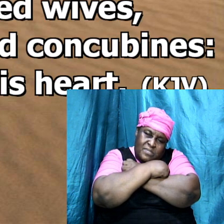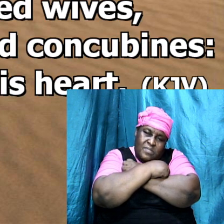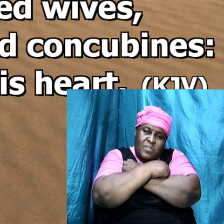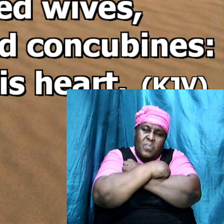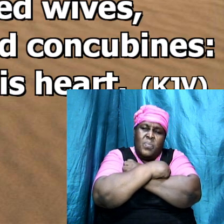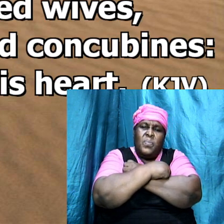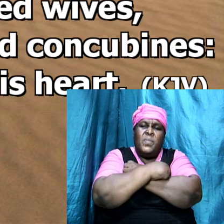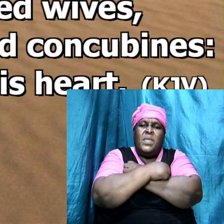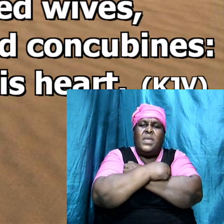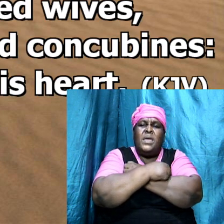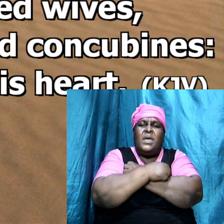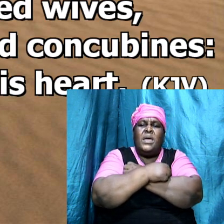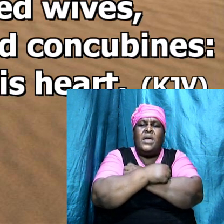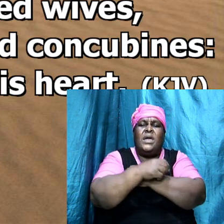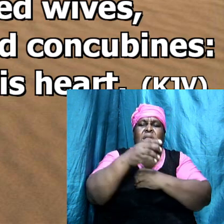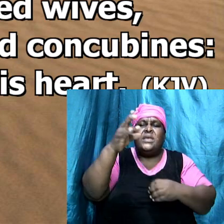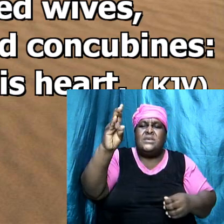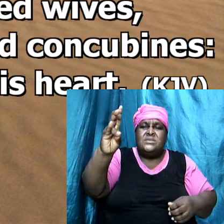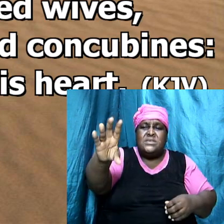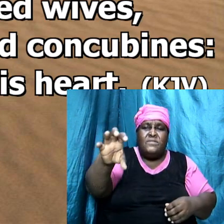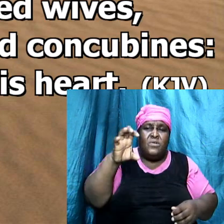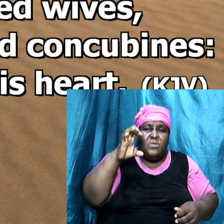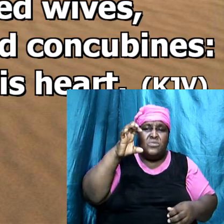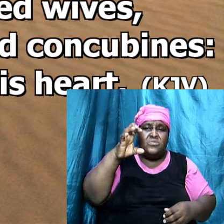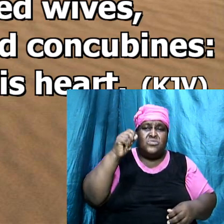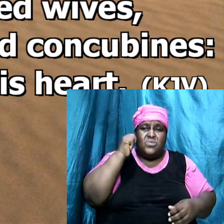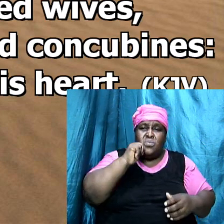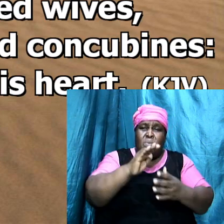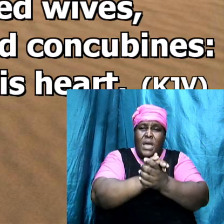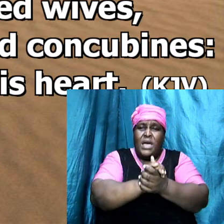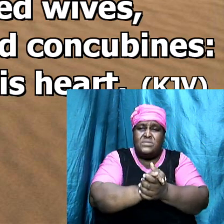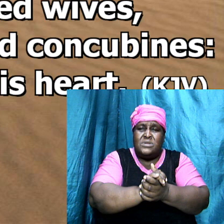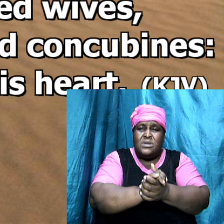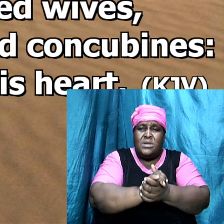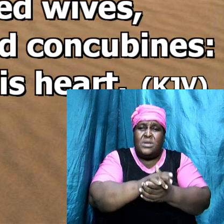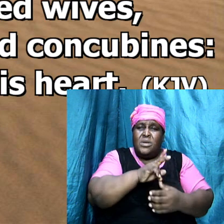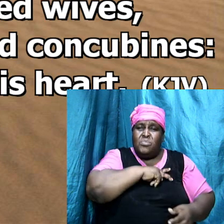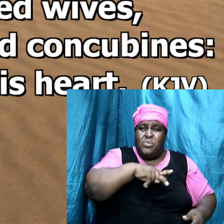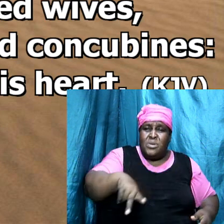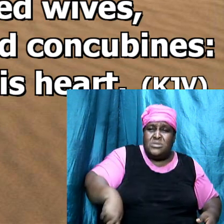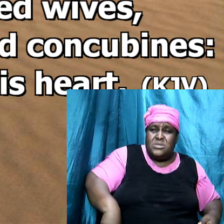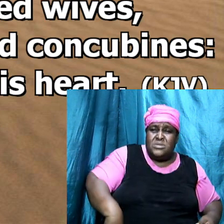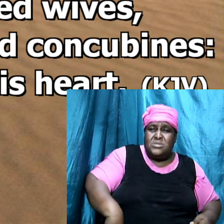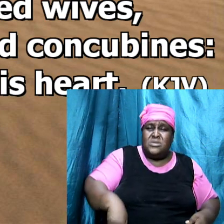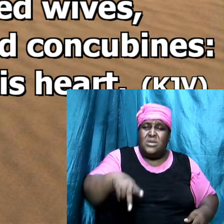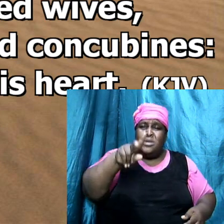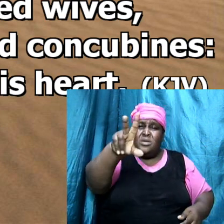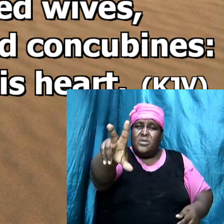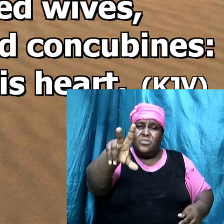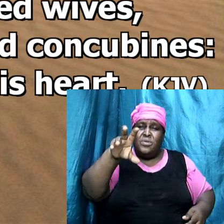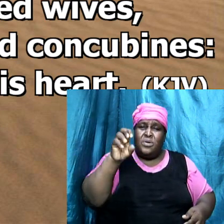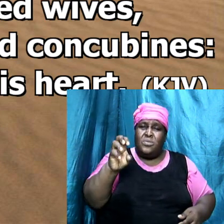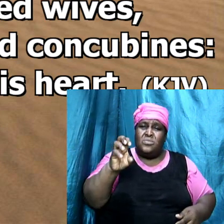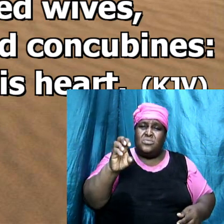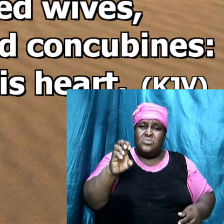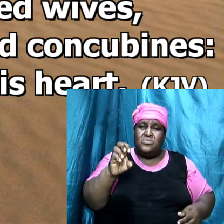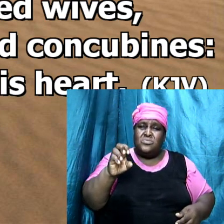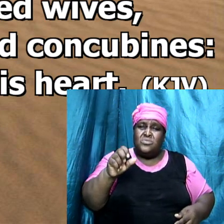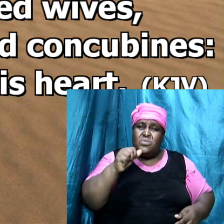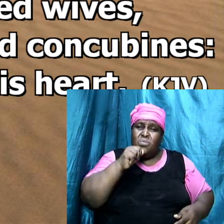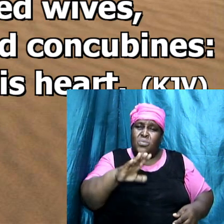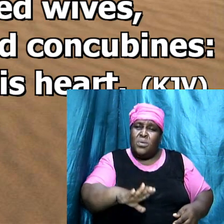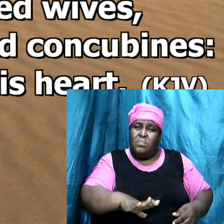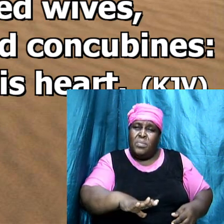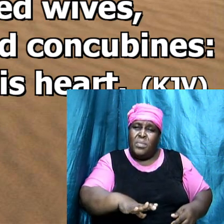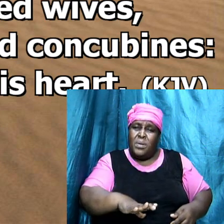And he had 700 wives, princesses, and 300 concubines, and